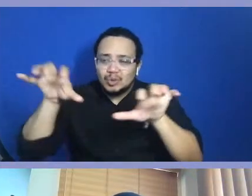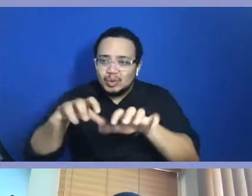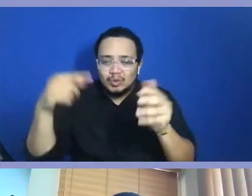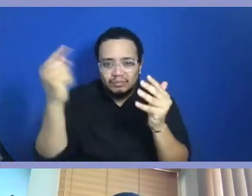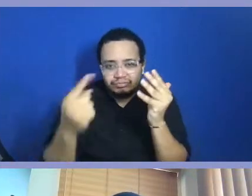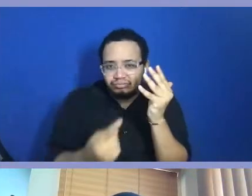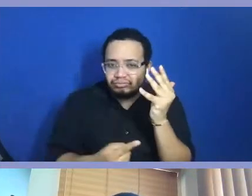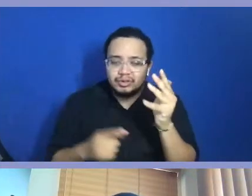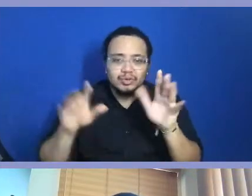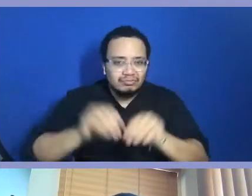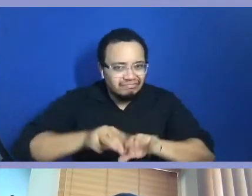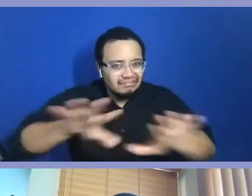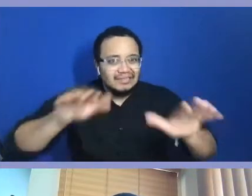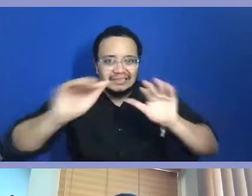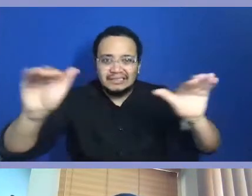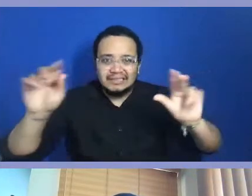right.